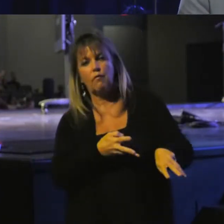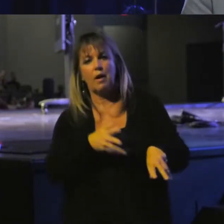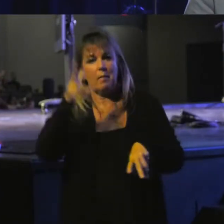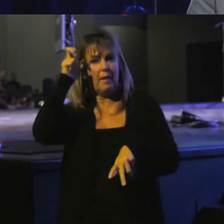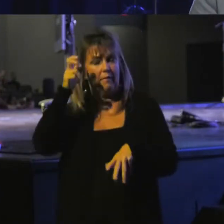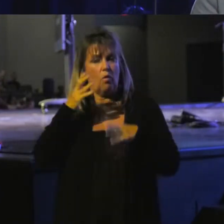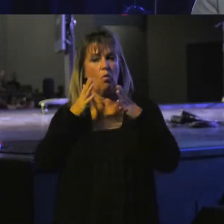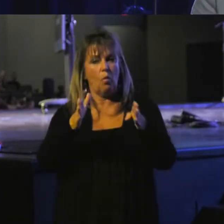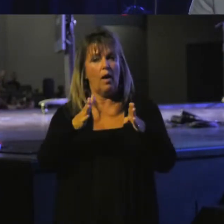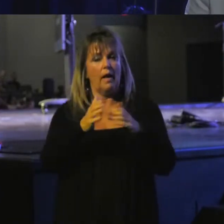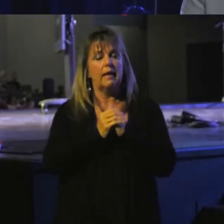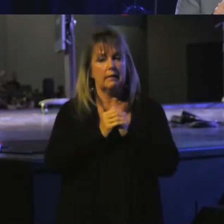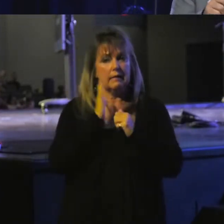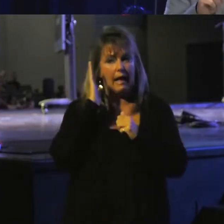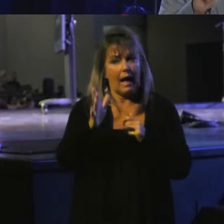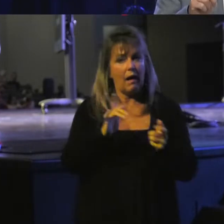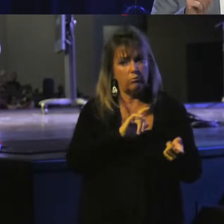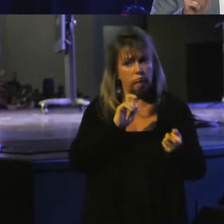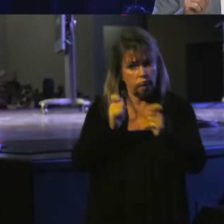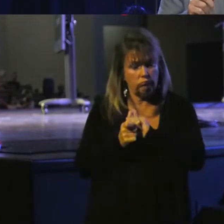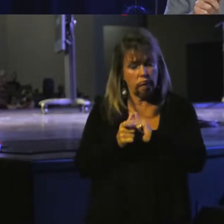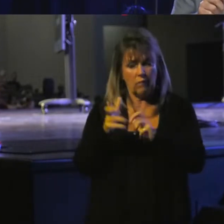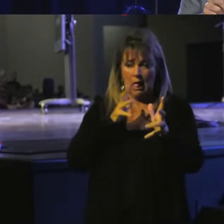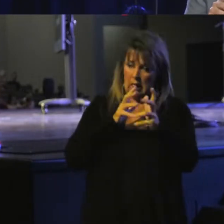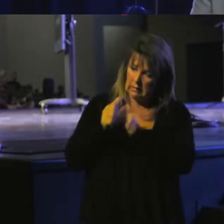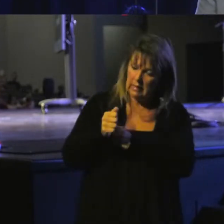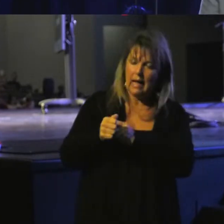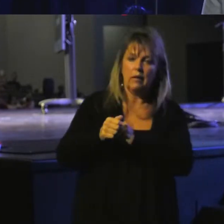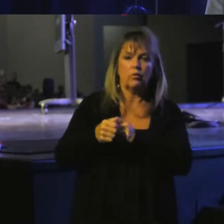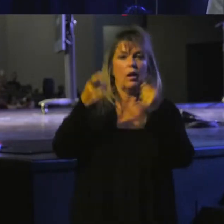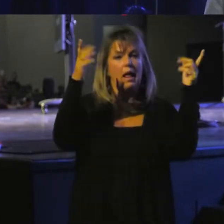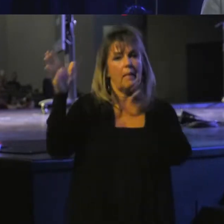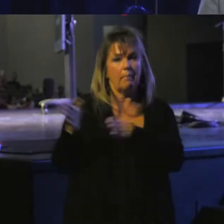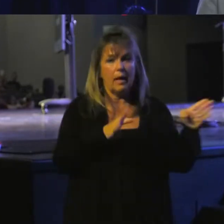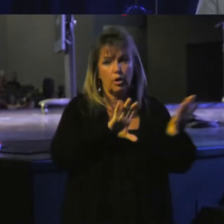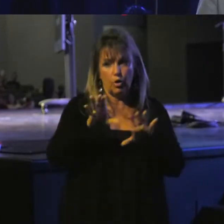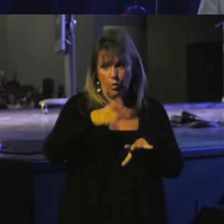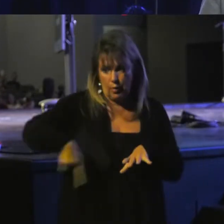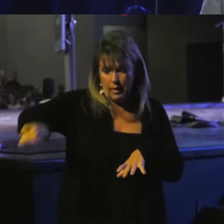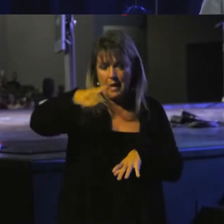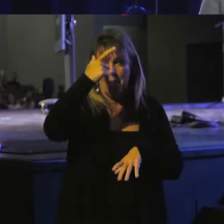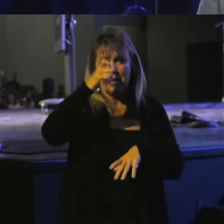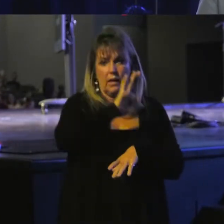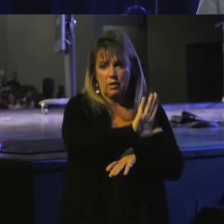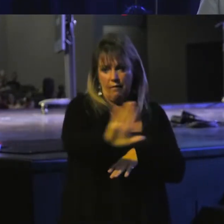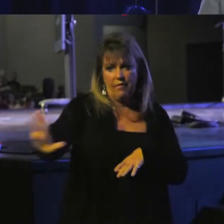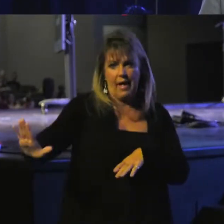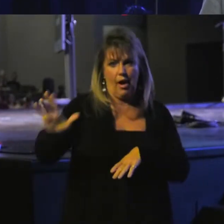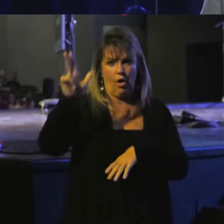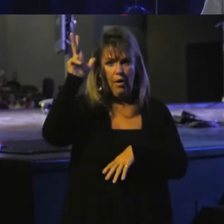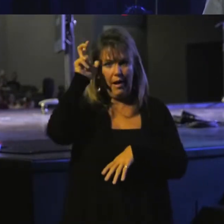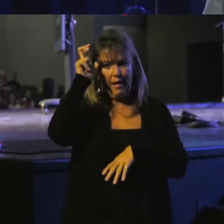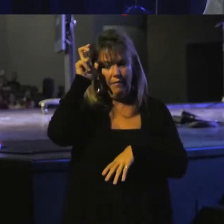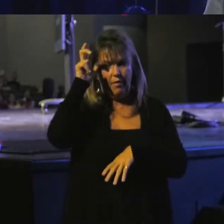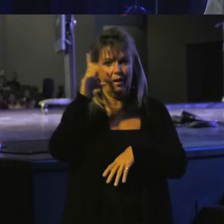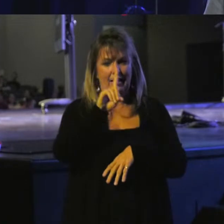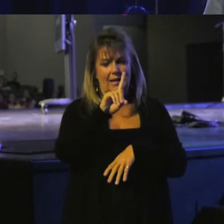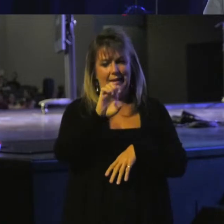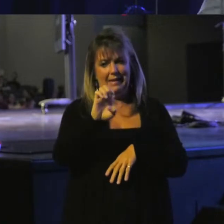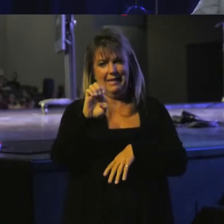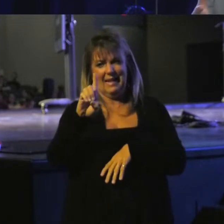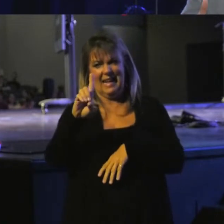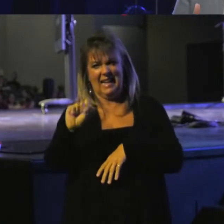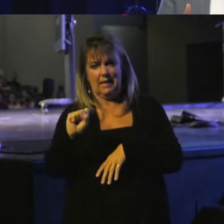relent of the disaster that I intend to do to them because of their evil deeds.